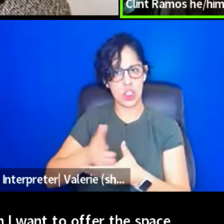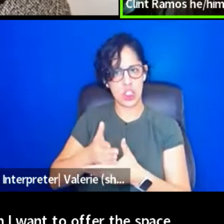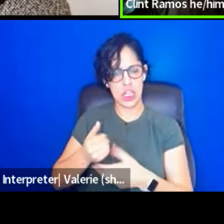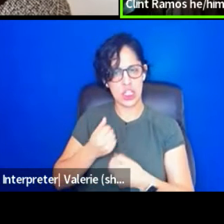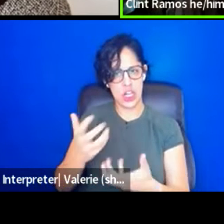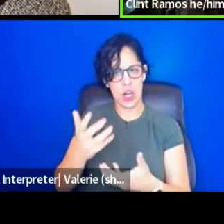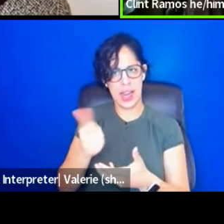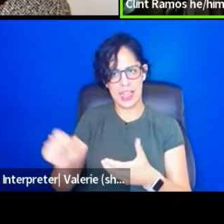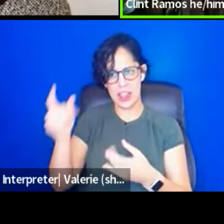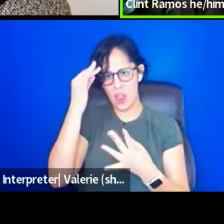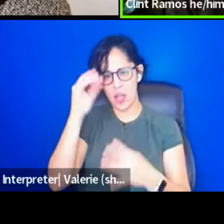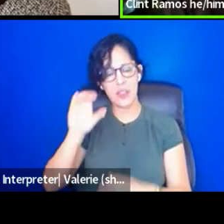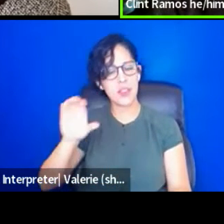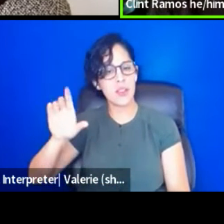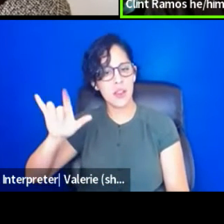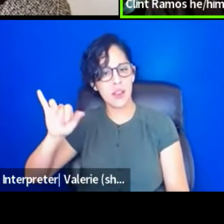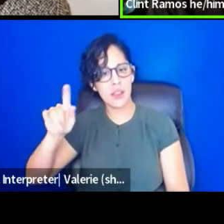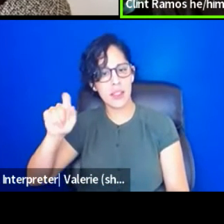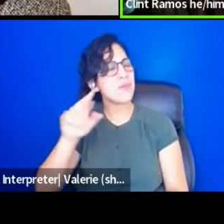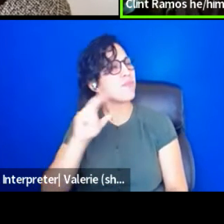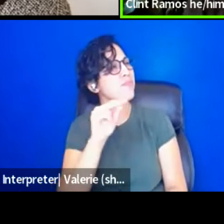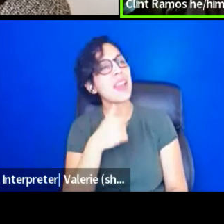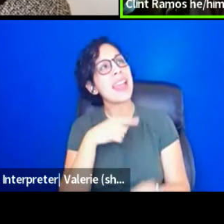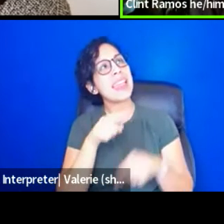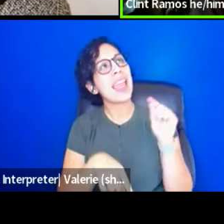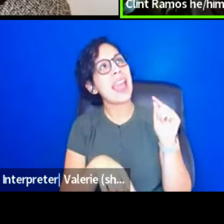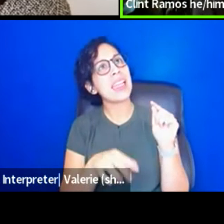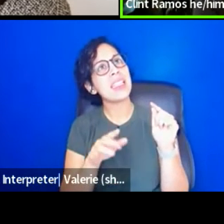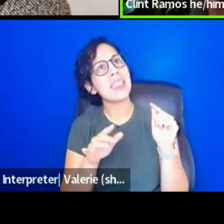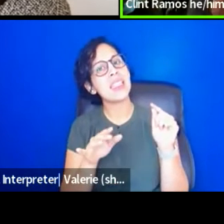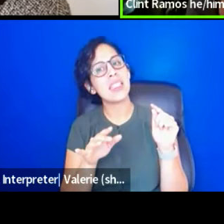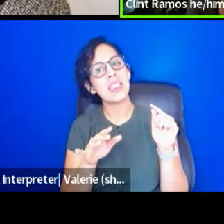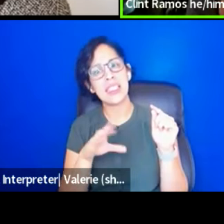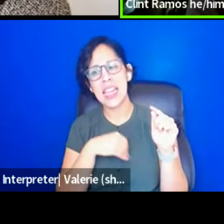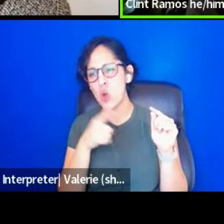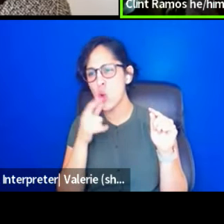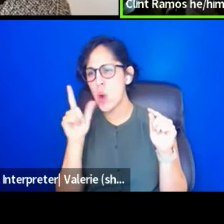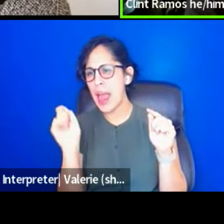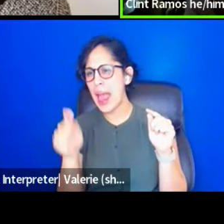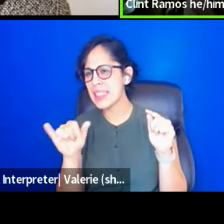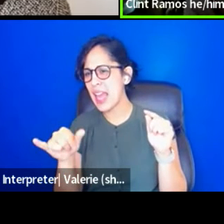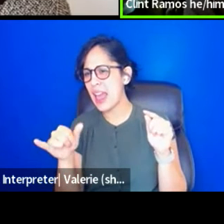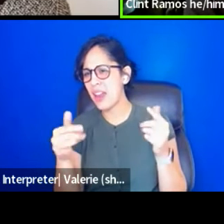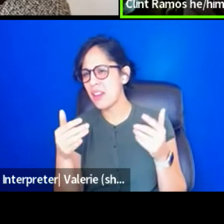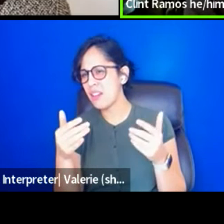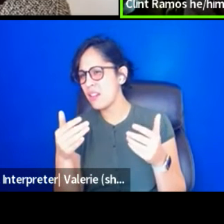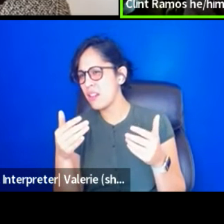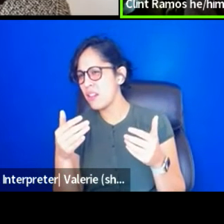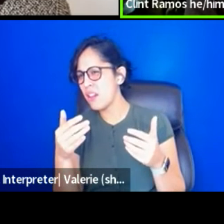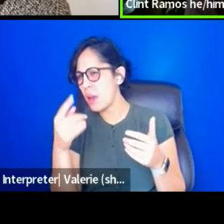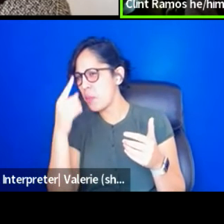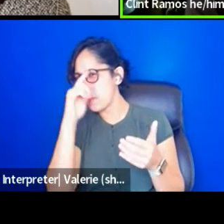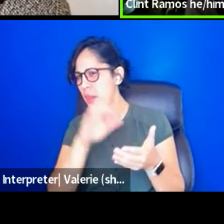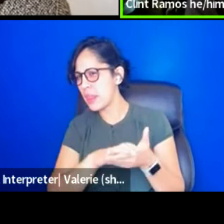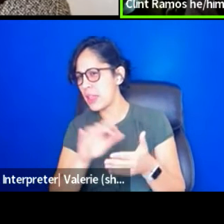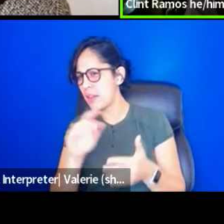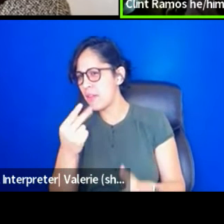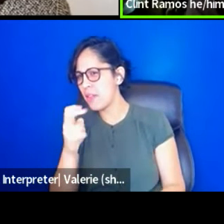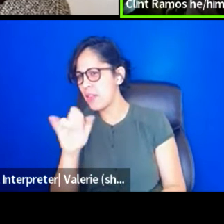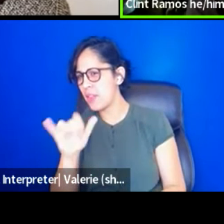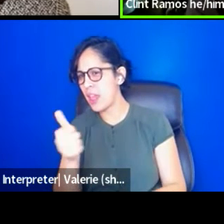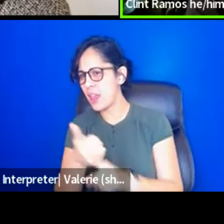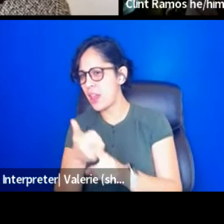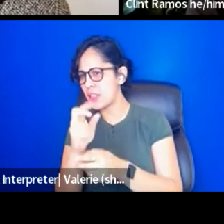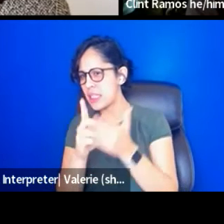No, I just wanted to, I can't keep, I can't take that, uh, whoever asked that question, uh, you know, I think she was, uh, or they were a designer,